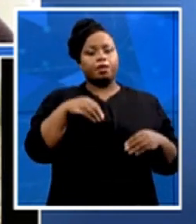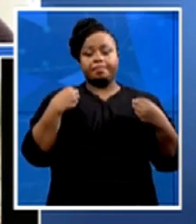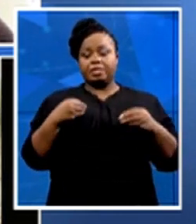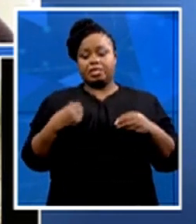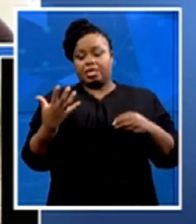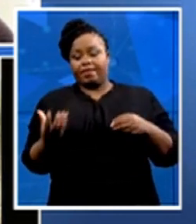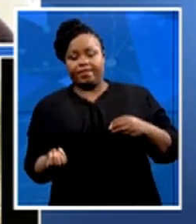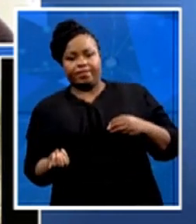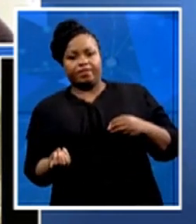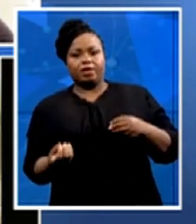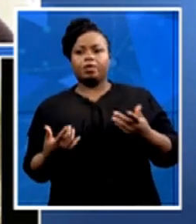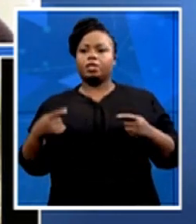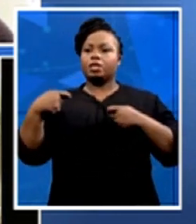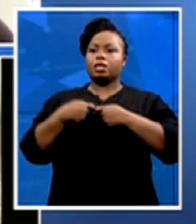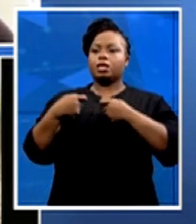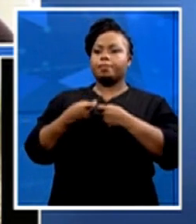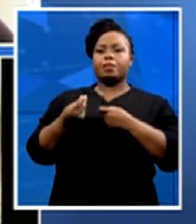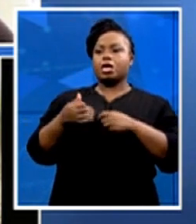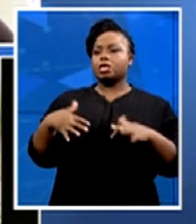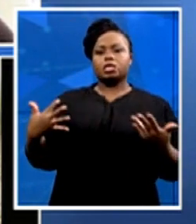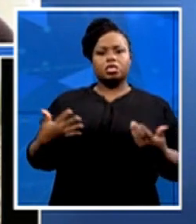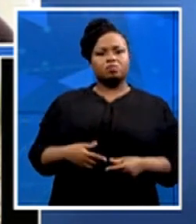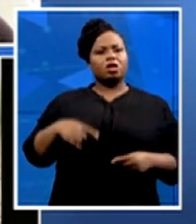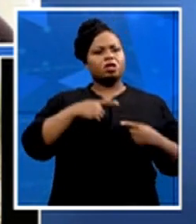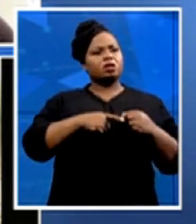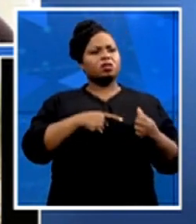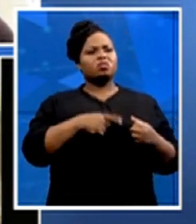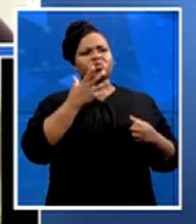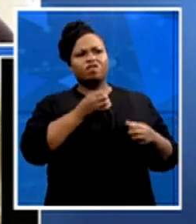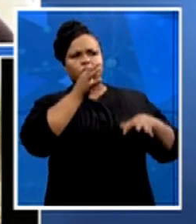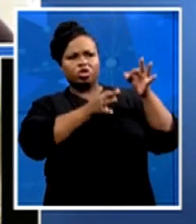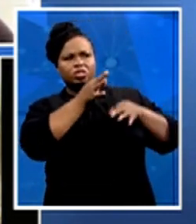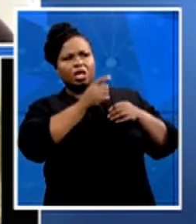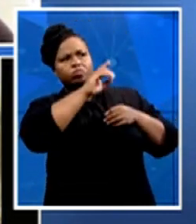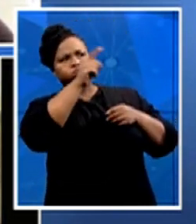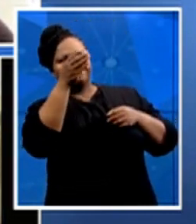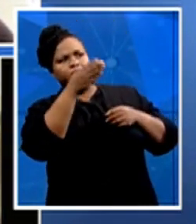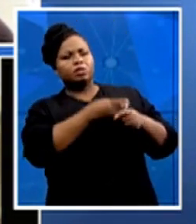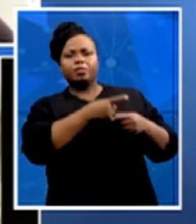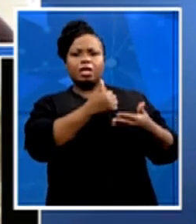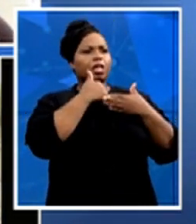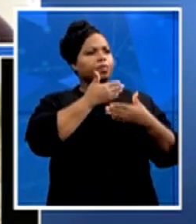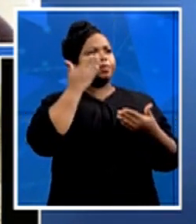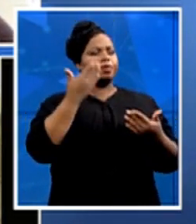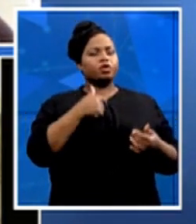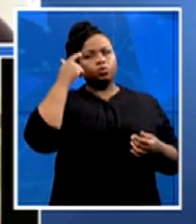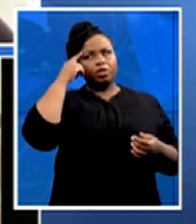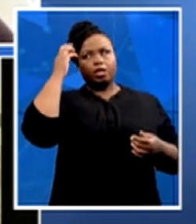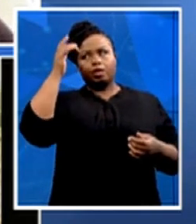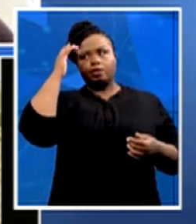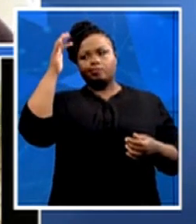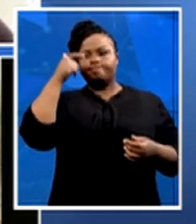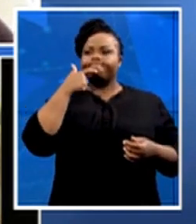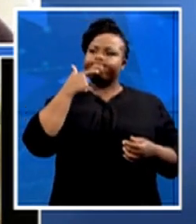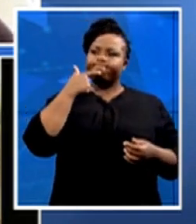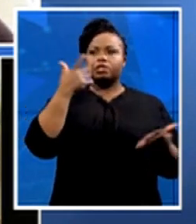every qualification, but you don't get help. You take your mind, you think about what is happening in Parliament as we're sitting here.